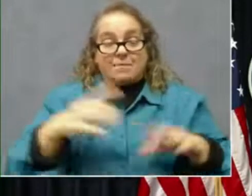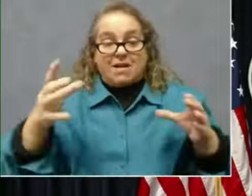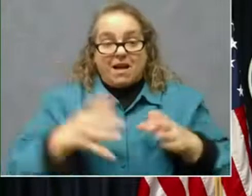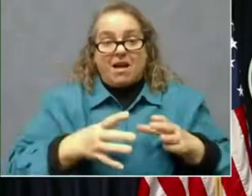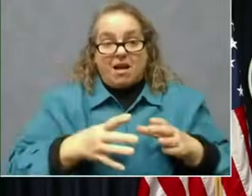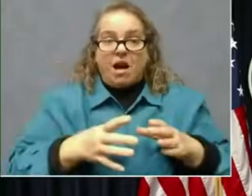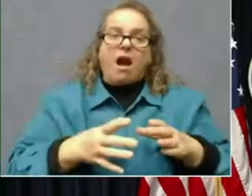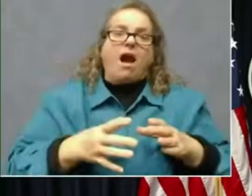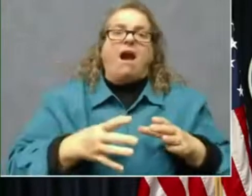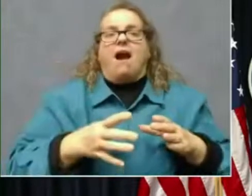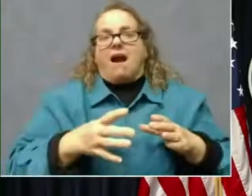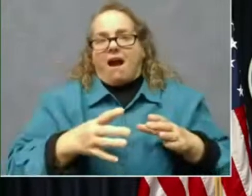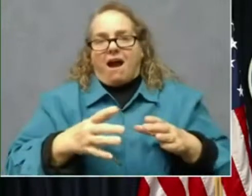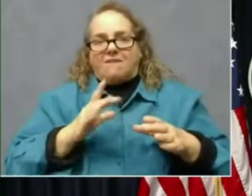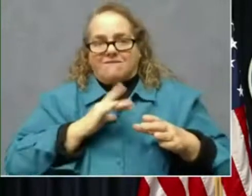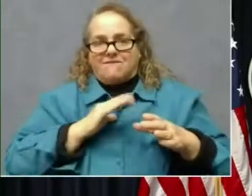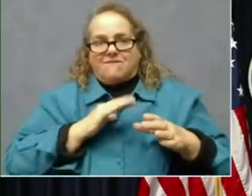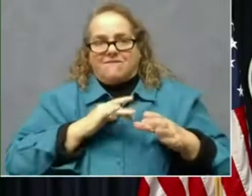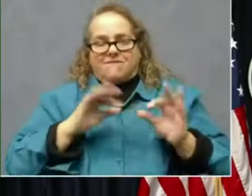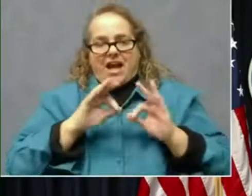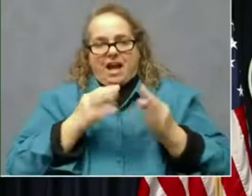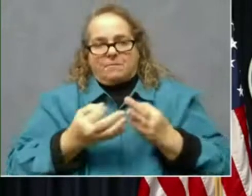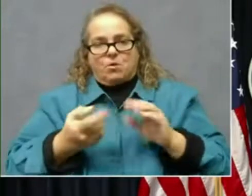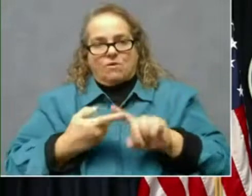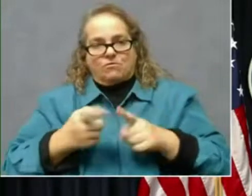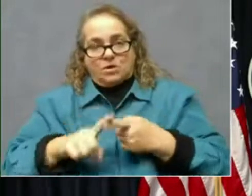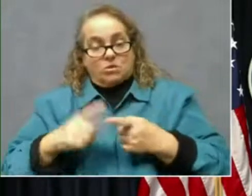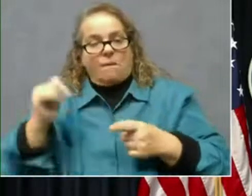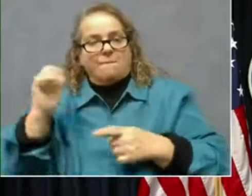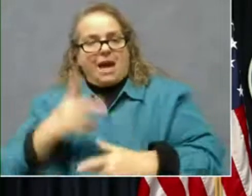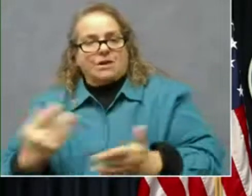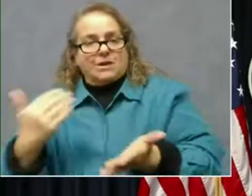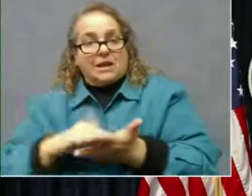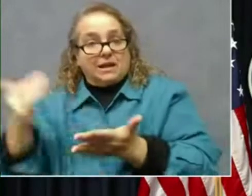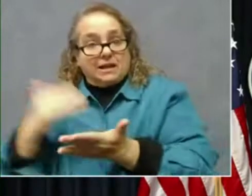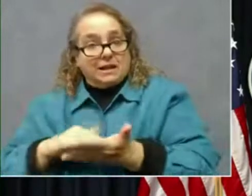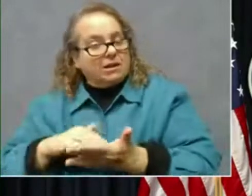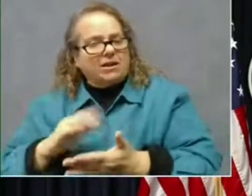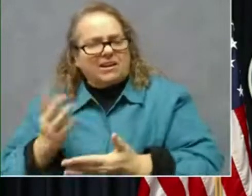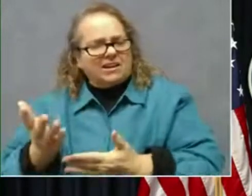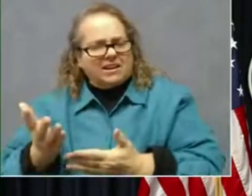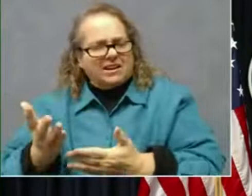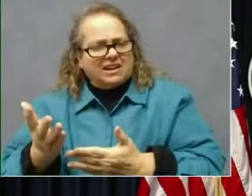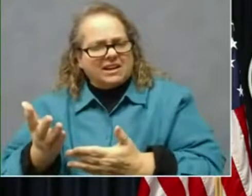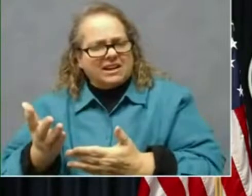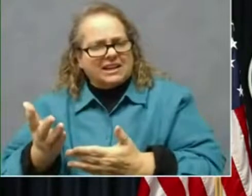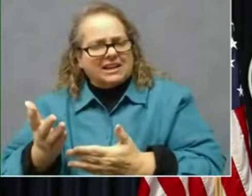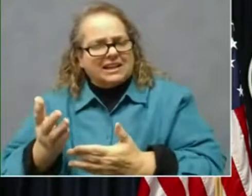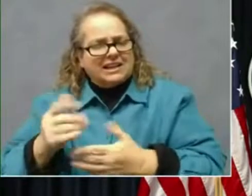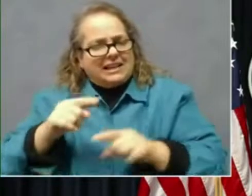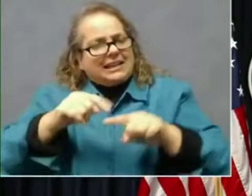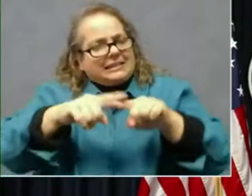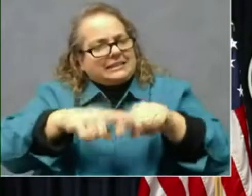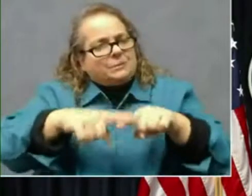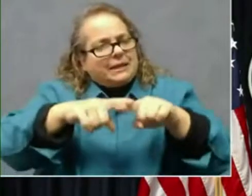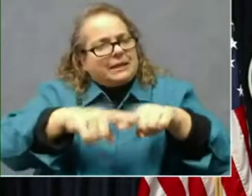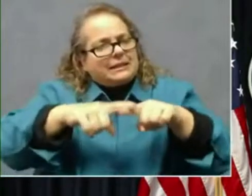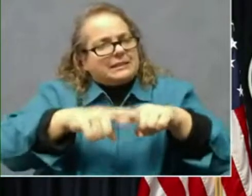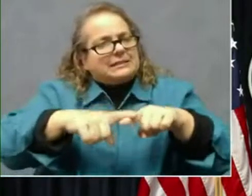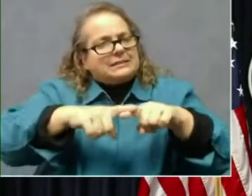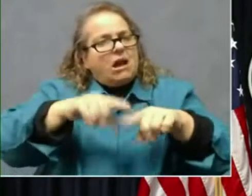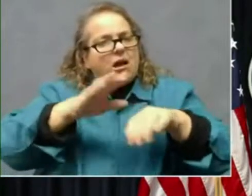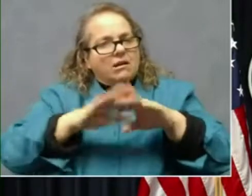extended families or friends? So I think it is really dependent on behavior